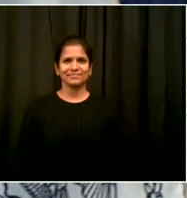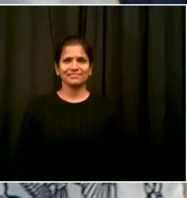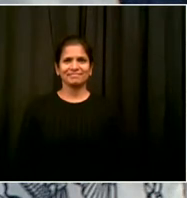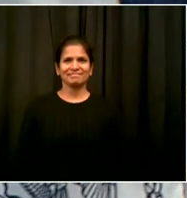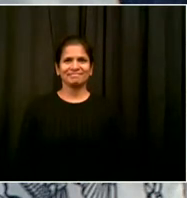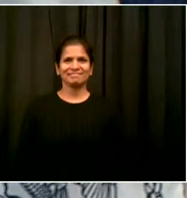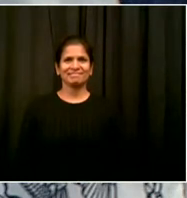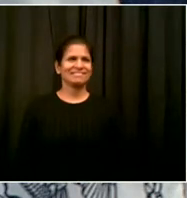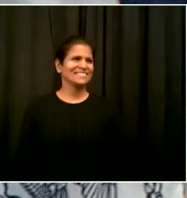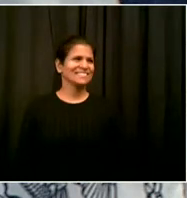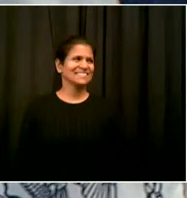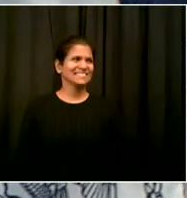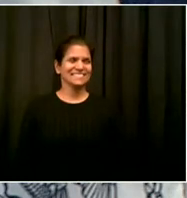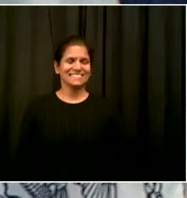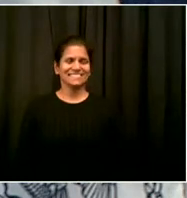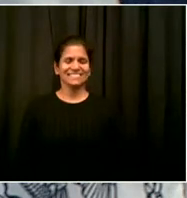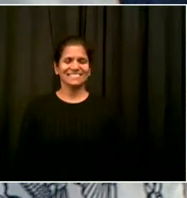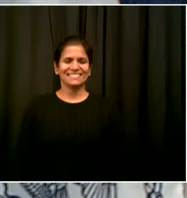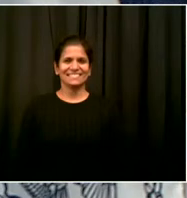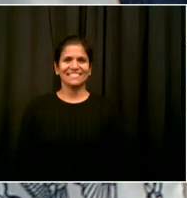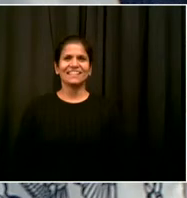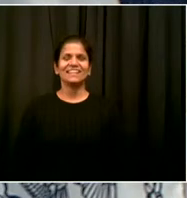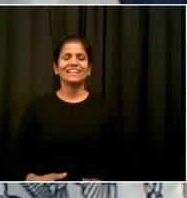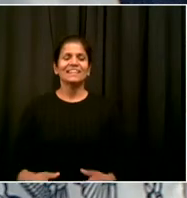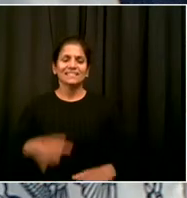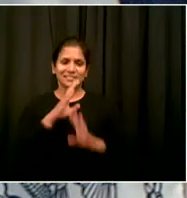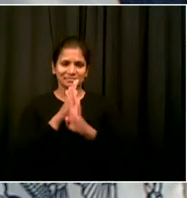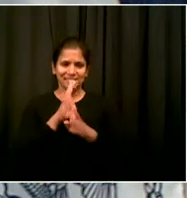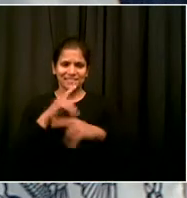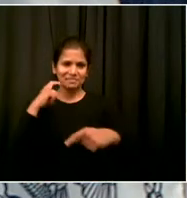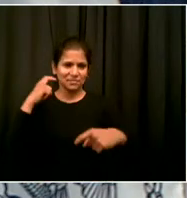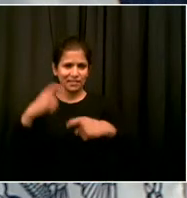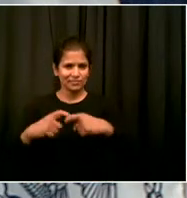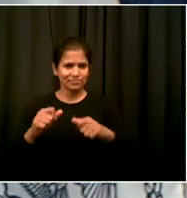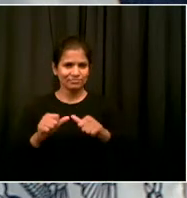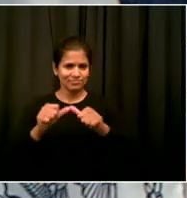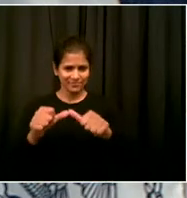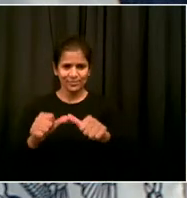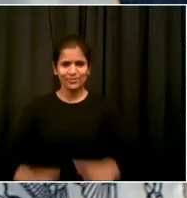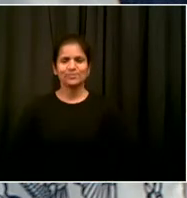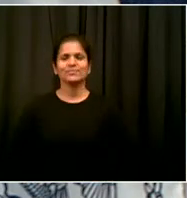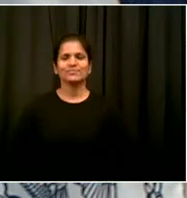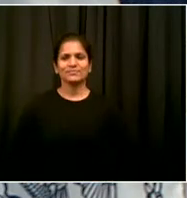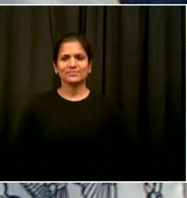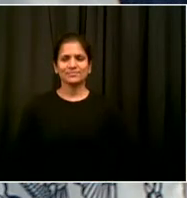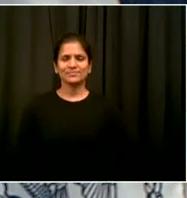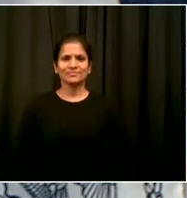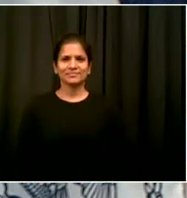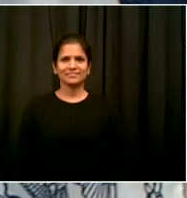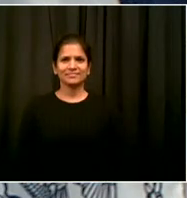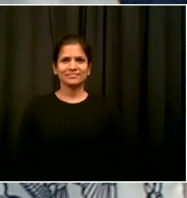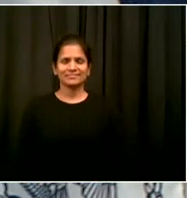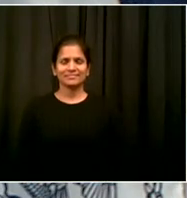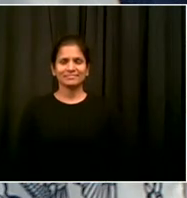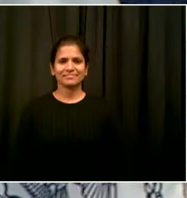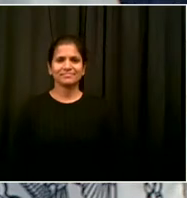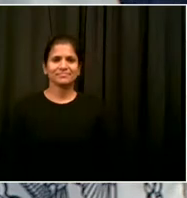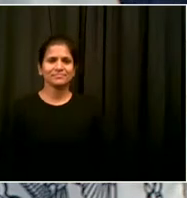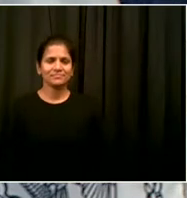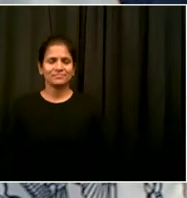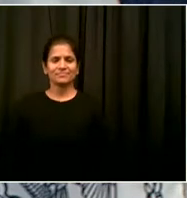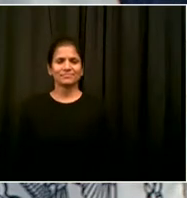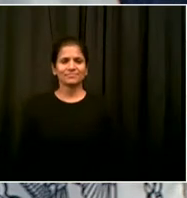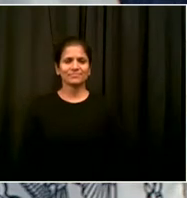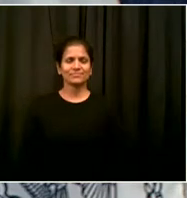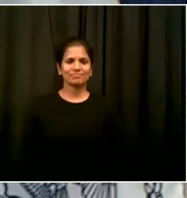forma segura. Juntos vamos a imaginar y hacer realidad una nueva ciudad.